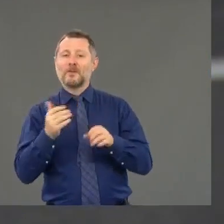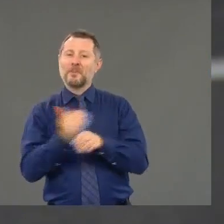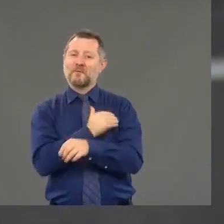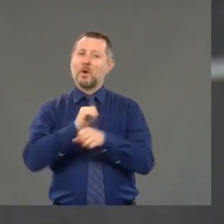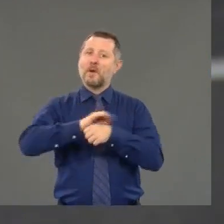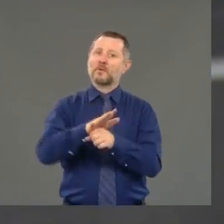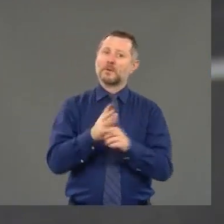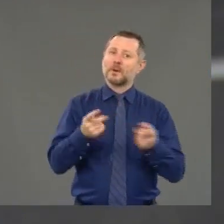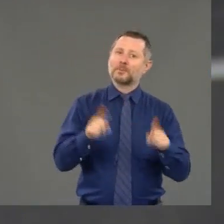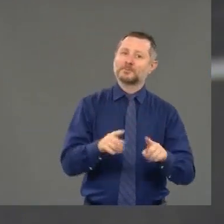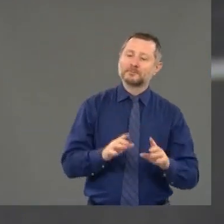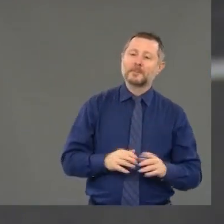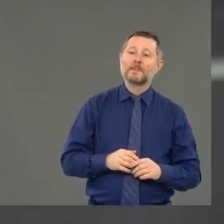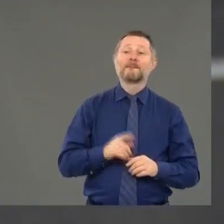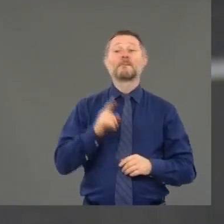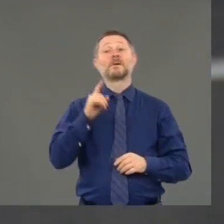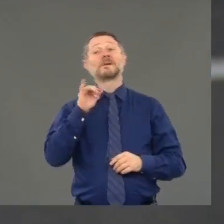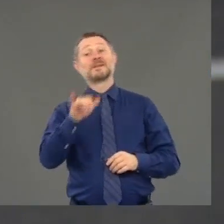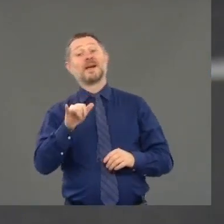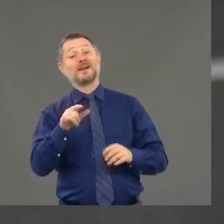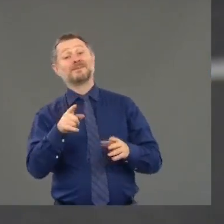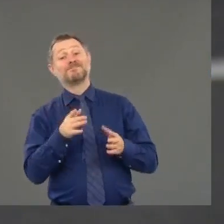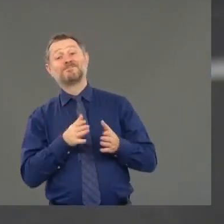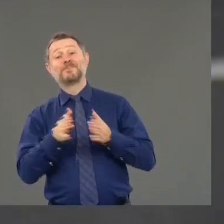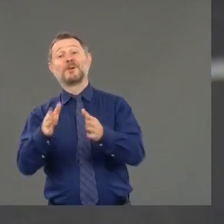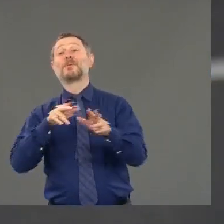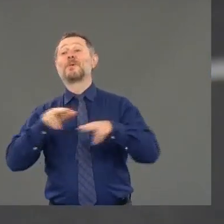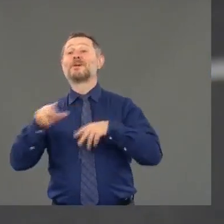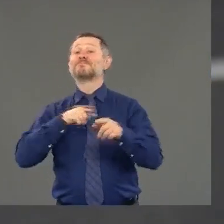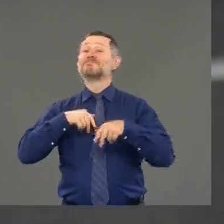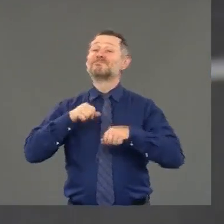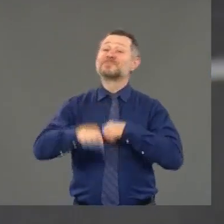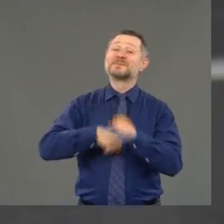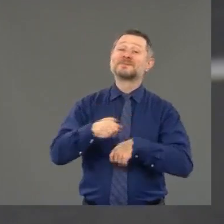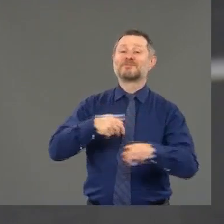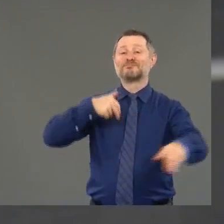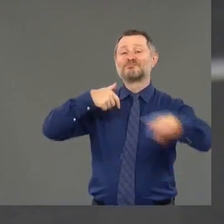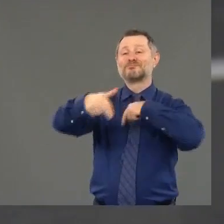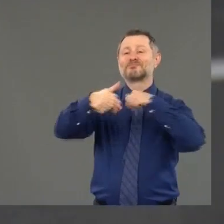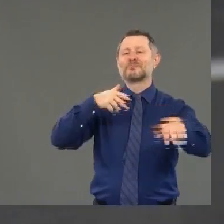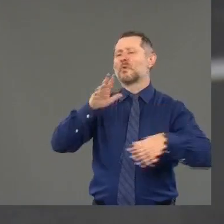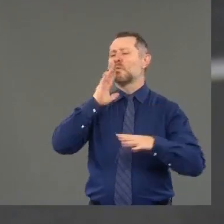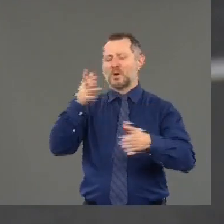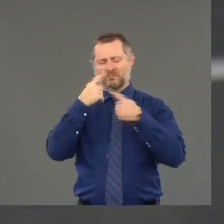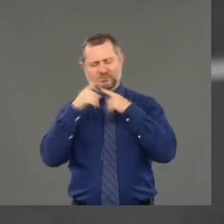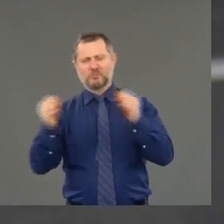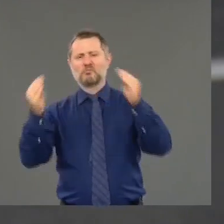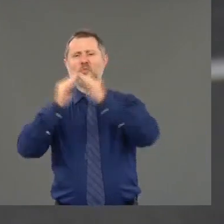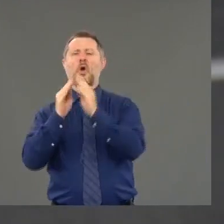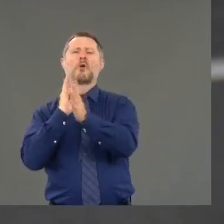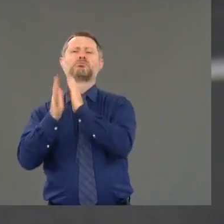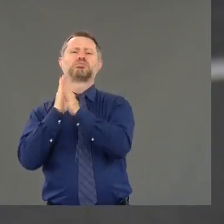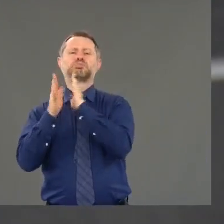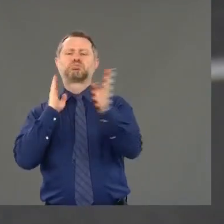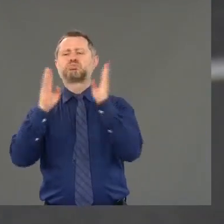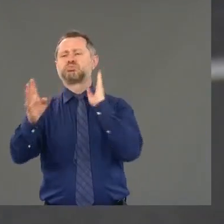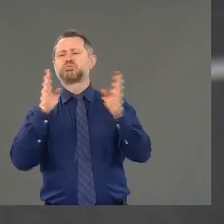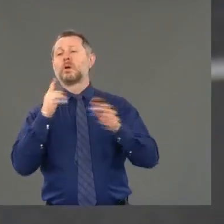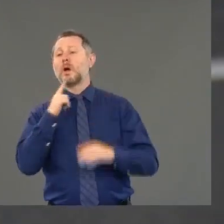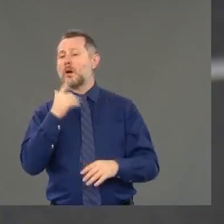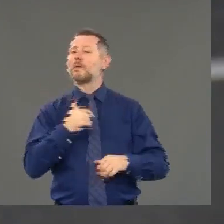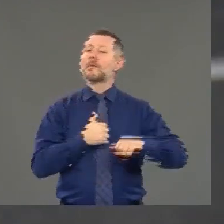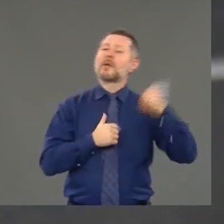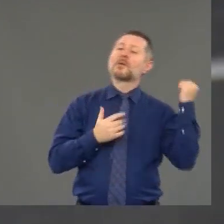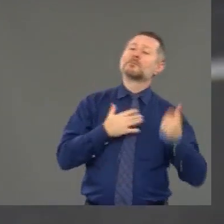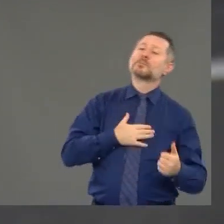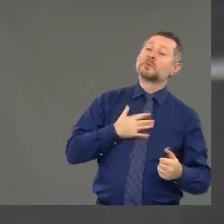And I think that pedestrian path is going to be a home run. There are other, uh, pedestrian passes